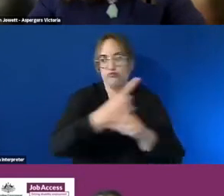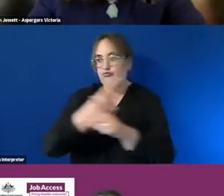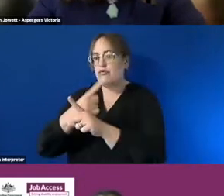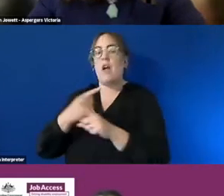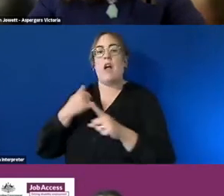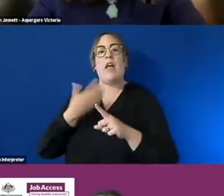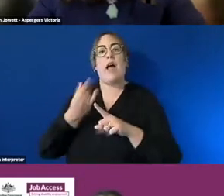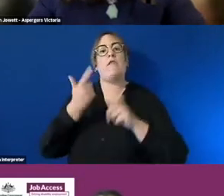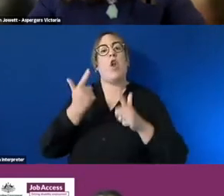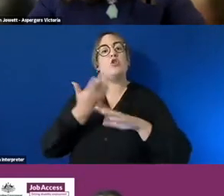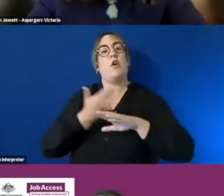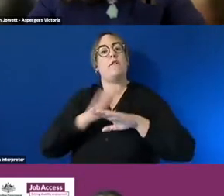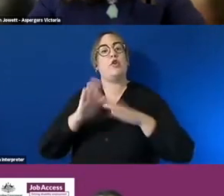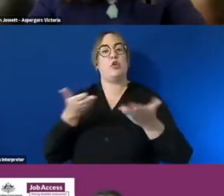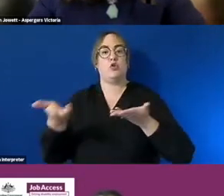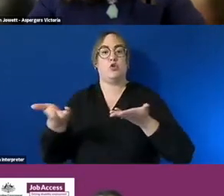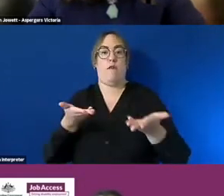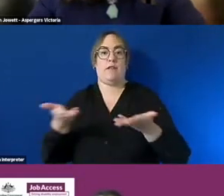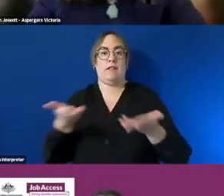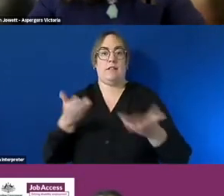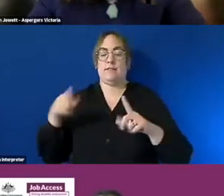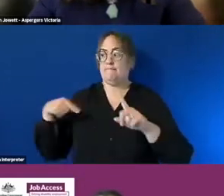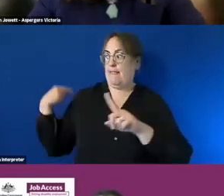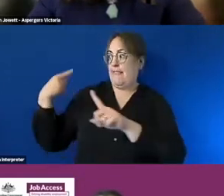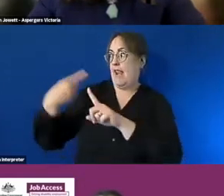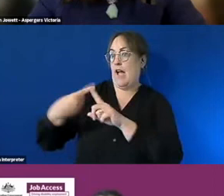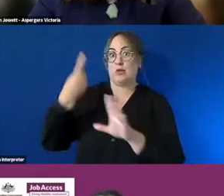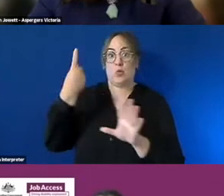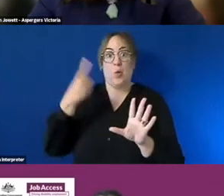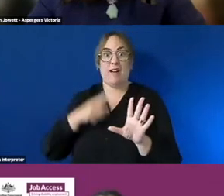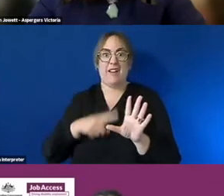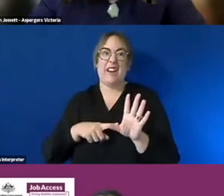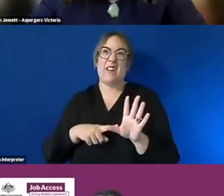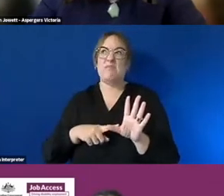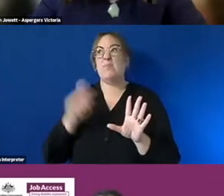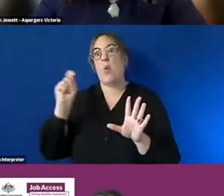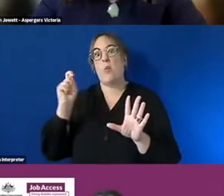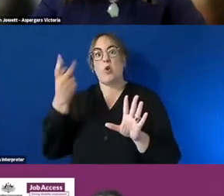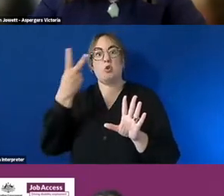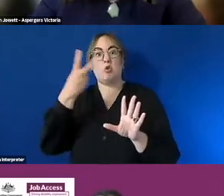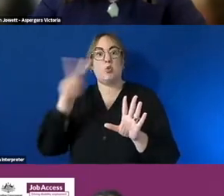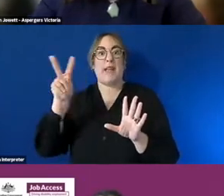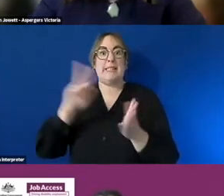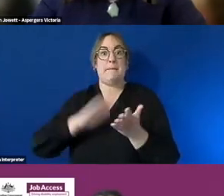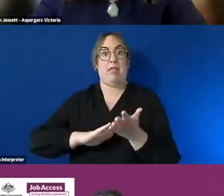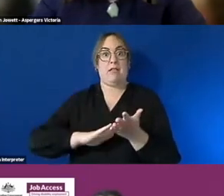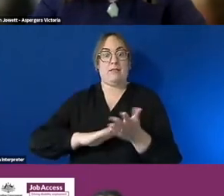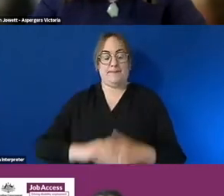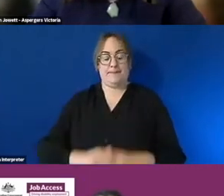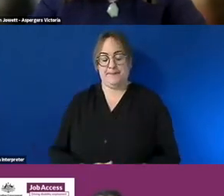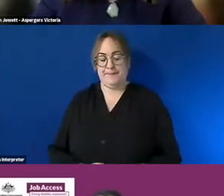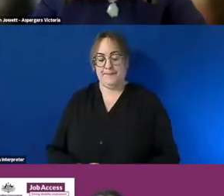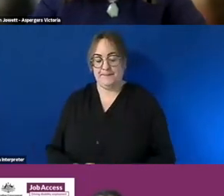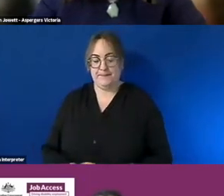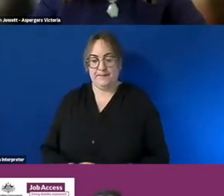come on to the scene um in the last 12 months 12 to 20 months one of the things that's really striking